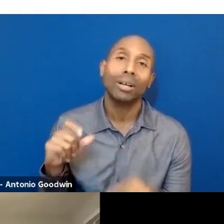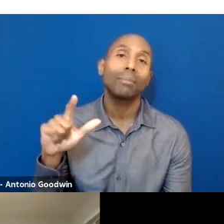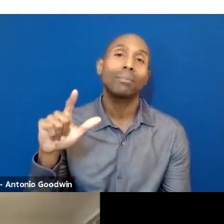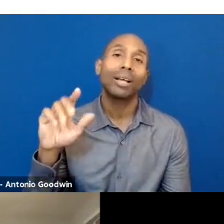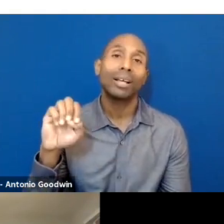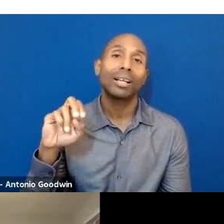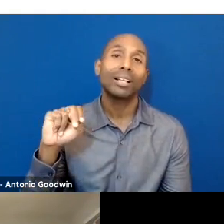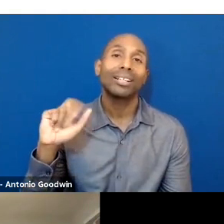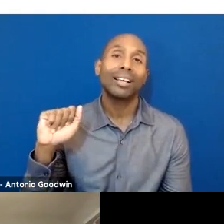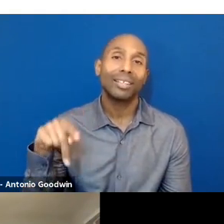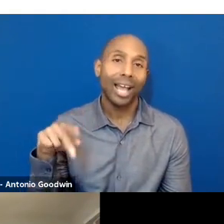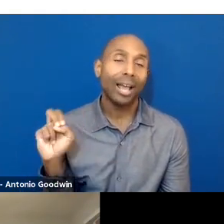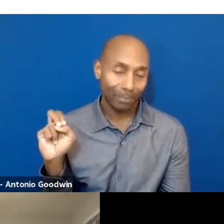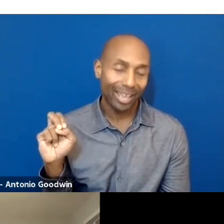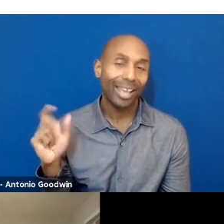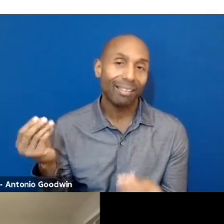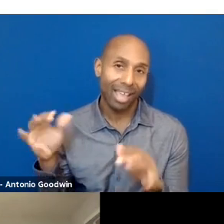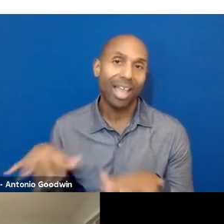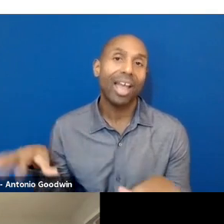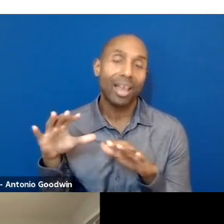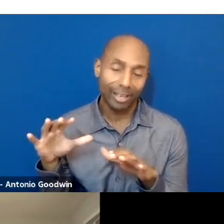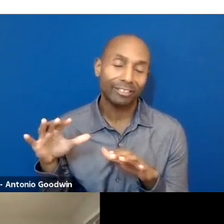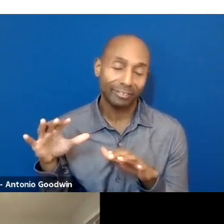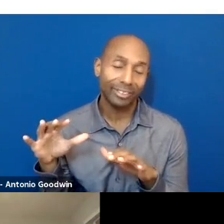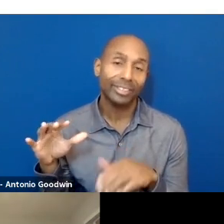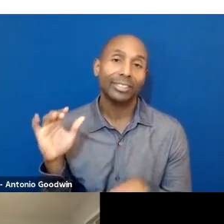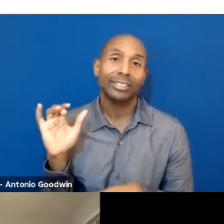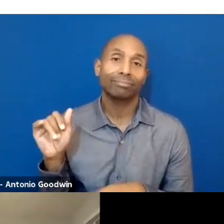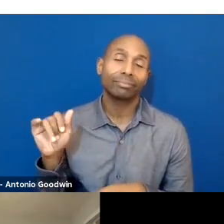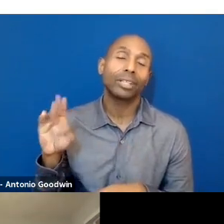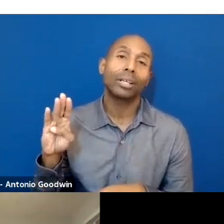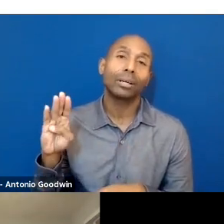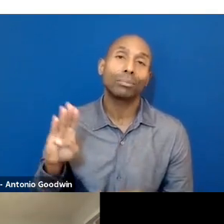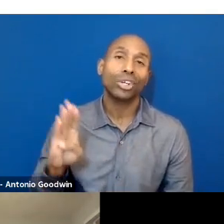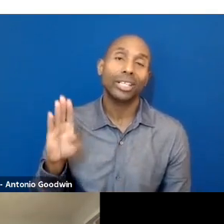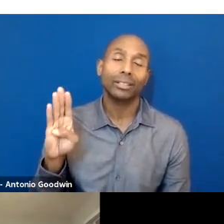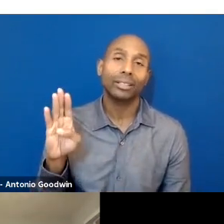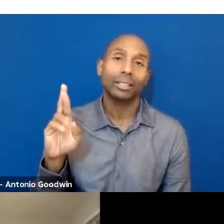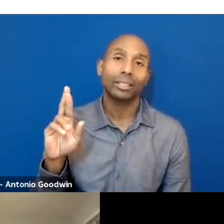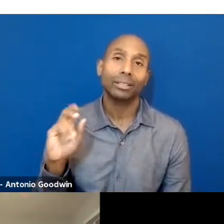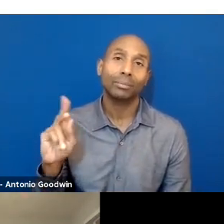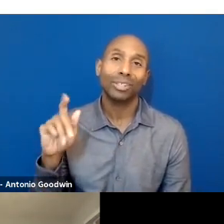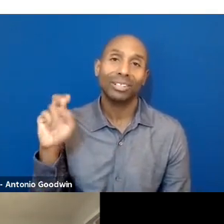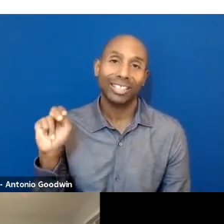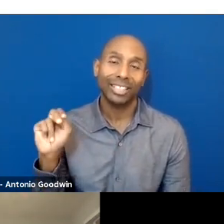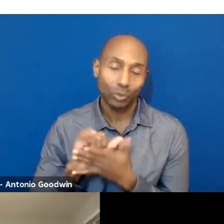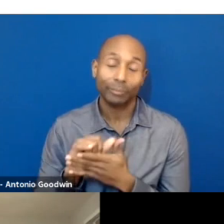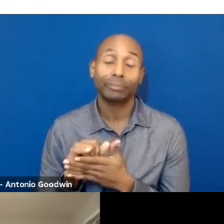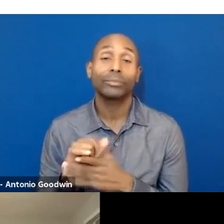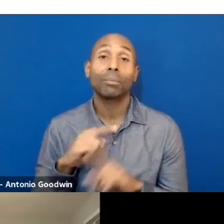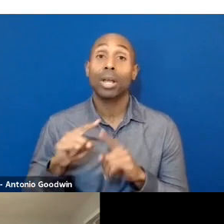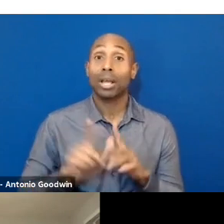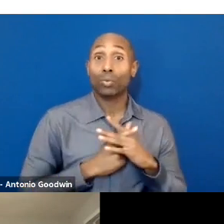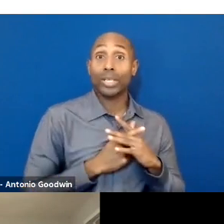Jamaican-American from Ohlone land, Oakland, California. And I am a geographer, writer, independent researcher,